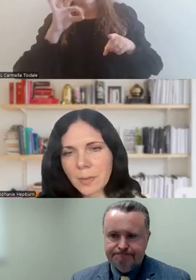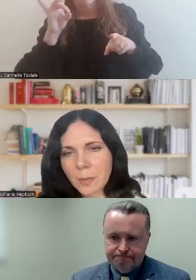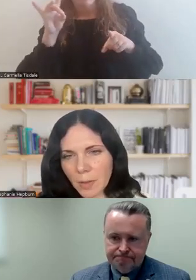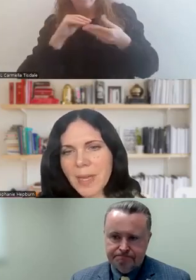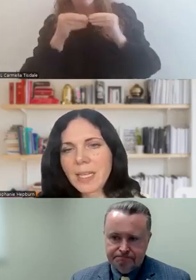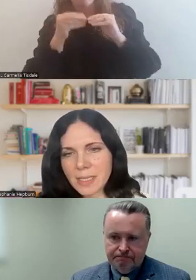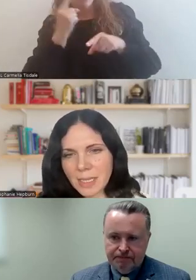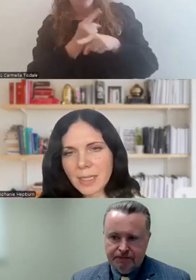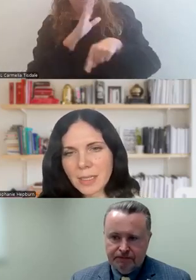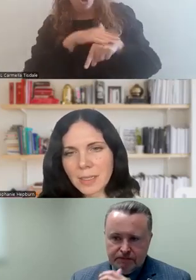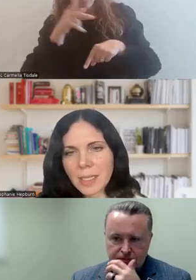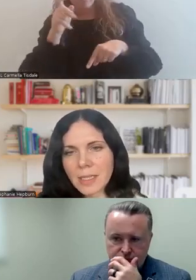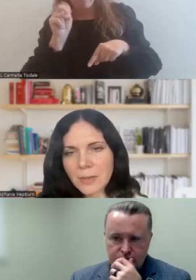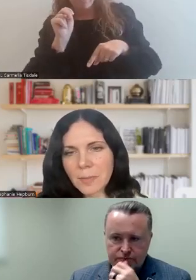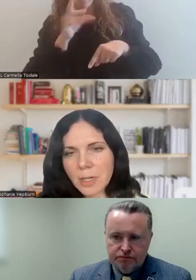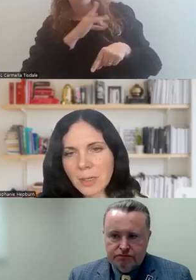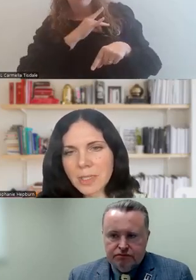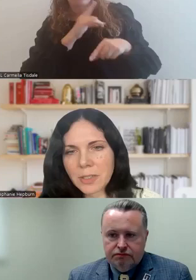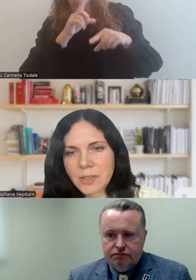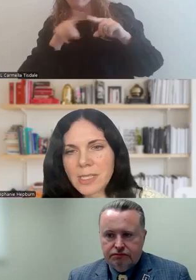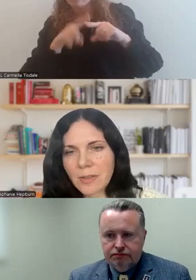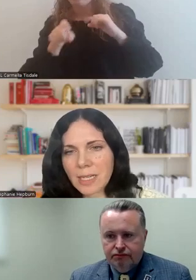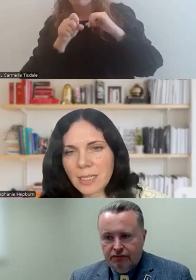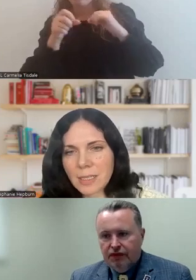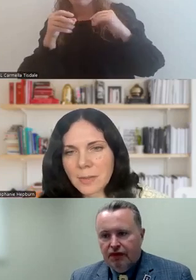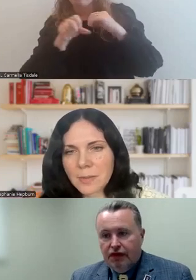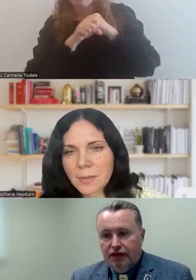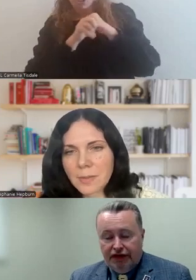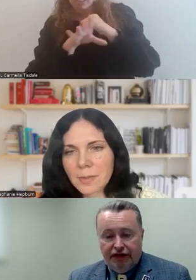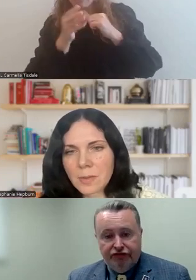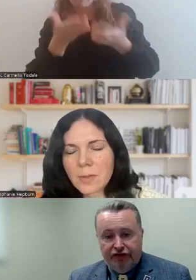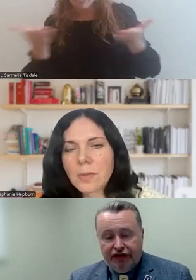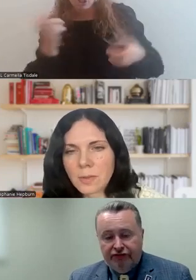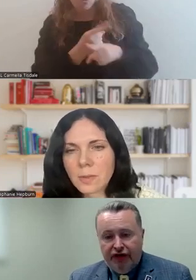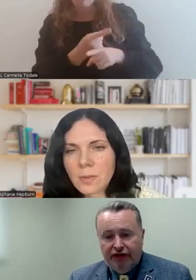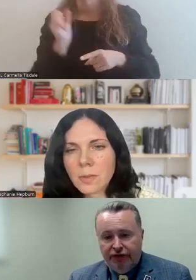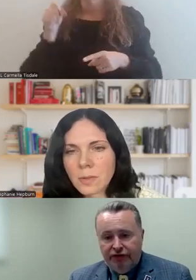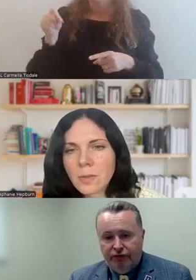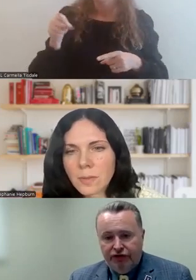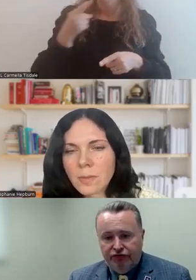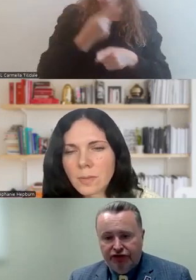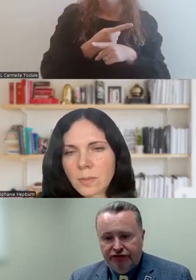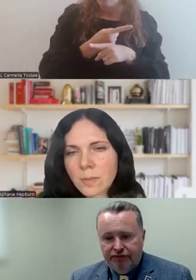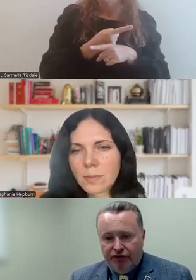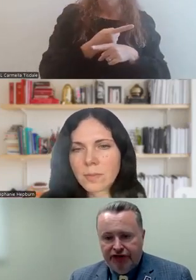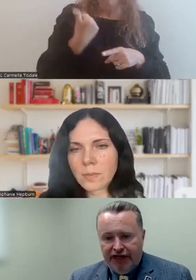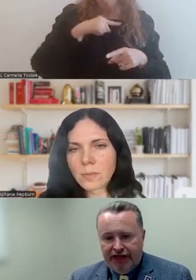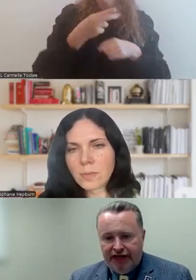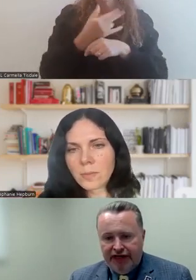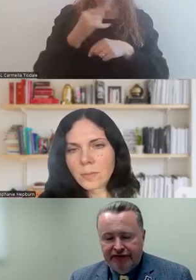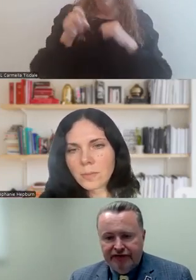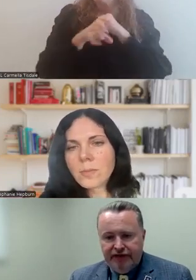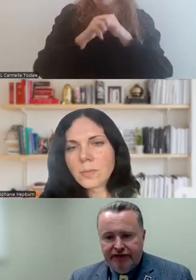when they were on the pens and the different marketing materials, is that right? Yeah, that's exactly right, we used it to